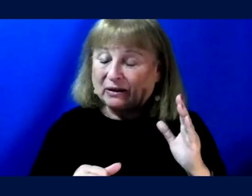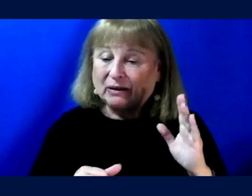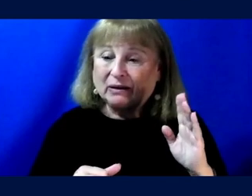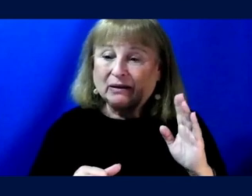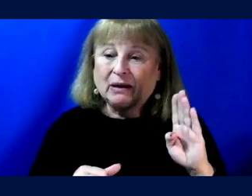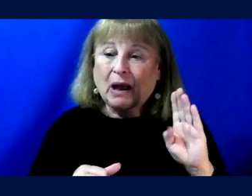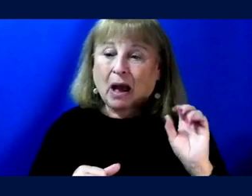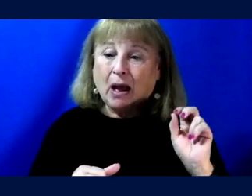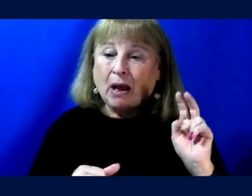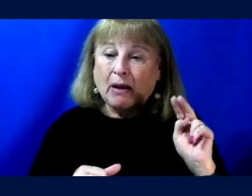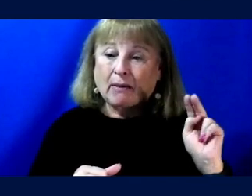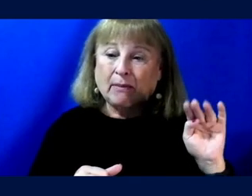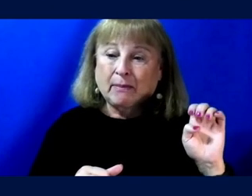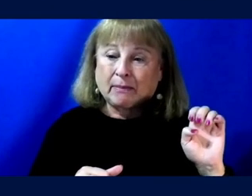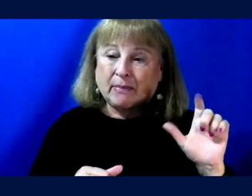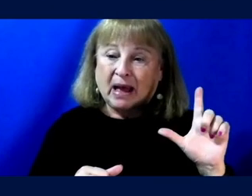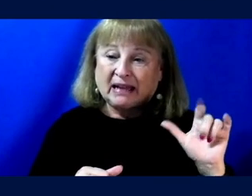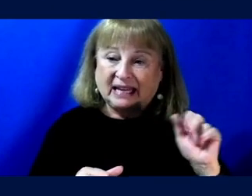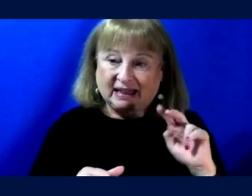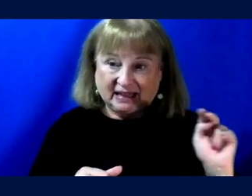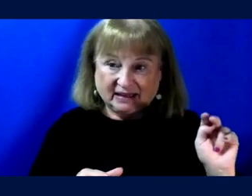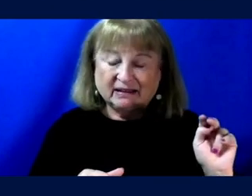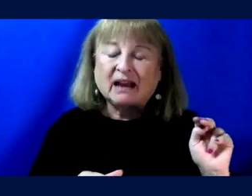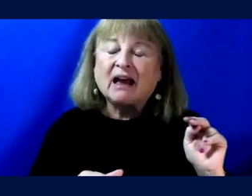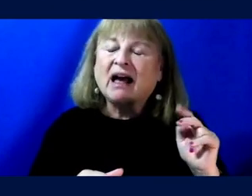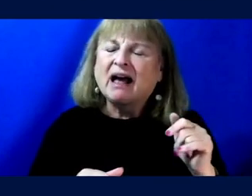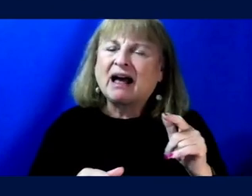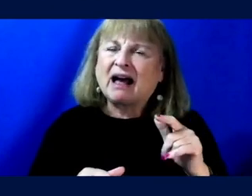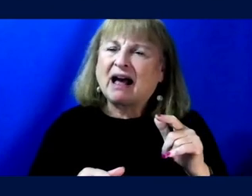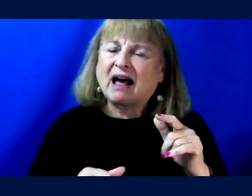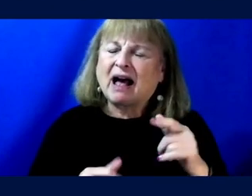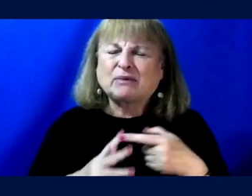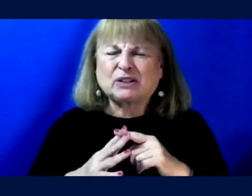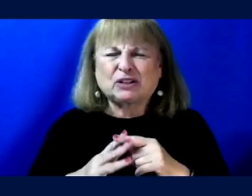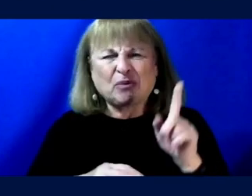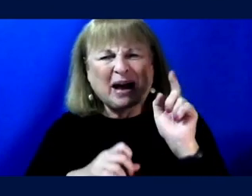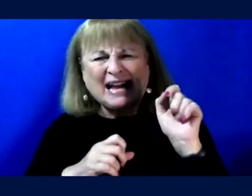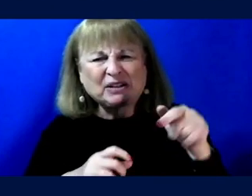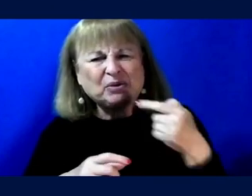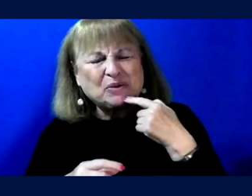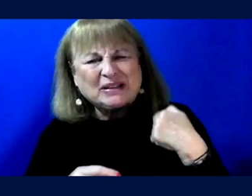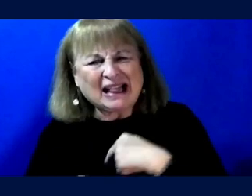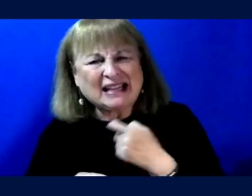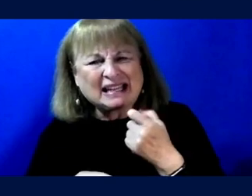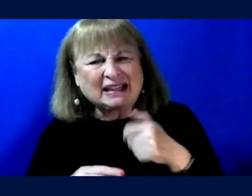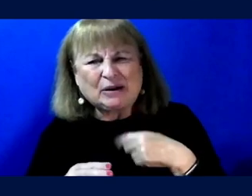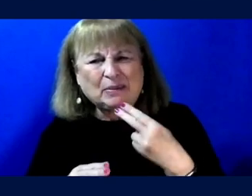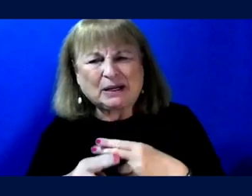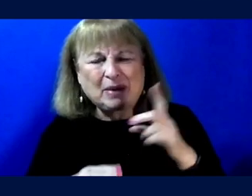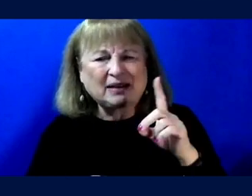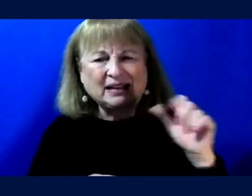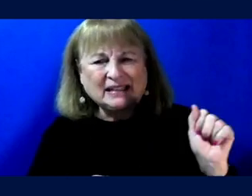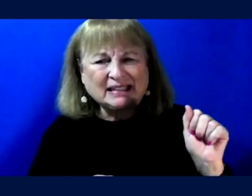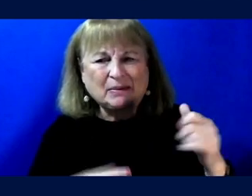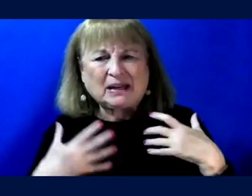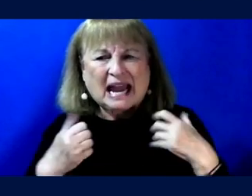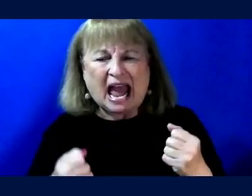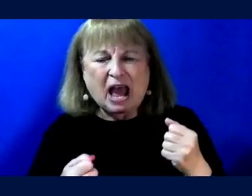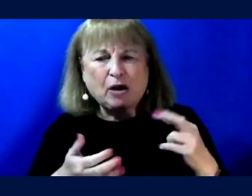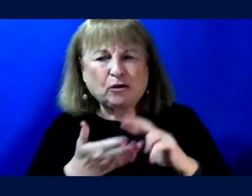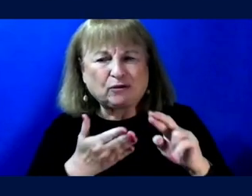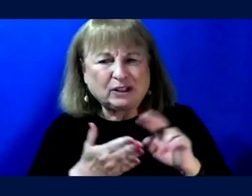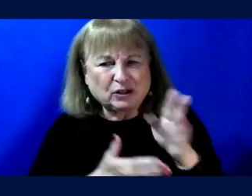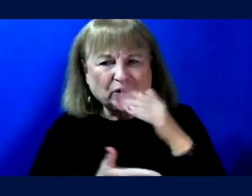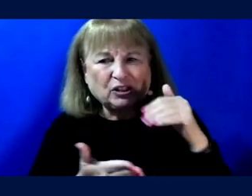Baddingwin Swinor. So I was going to start out by asking you to tell us a little bit about the Disability Health Research Center in